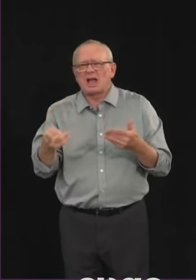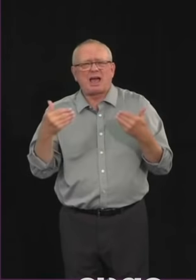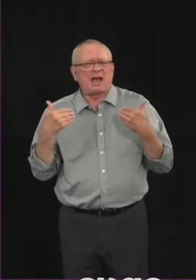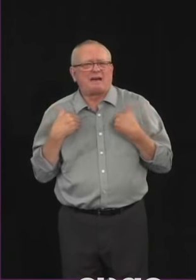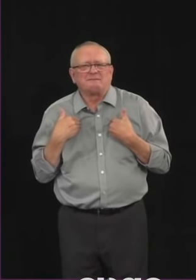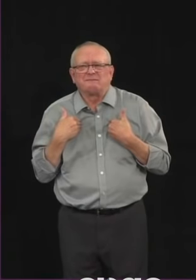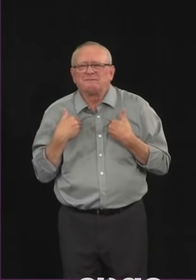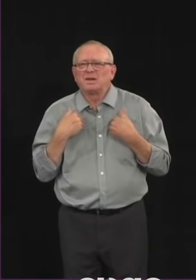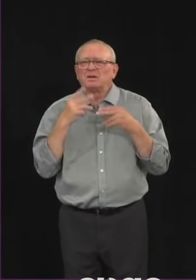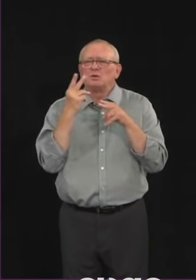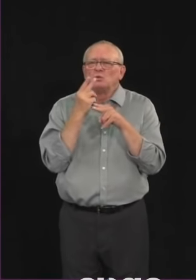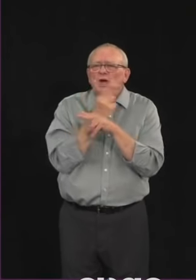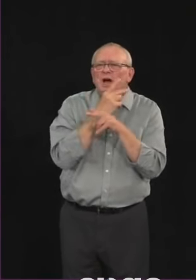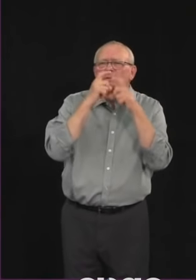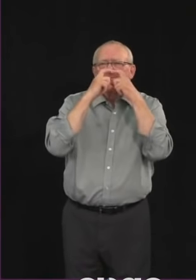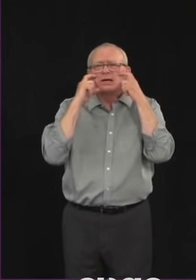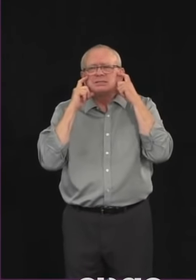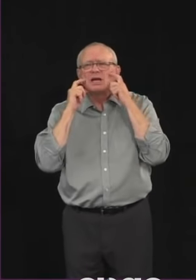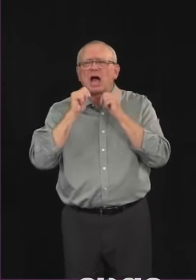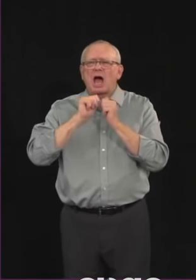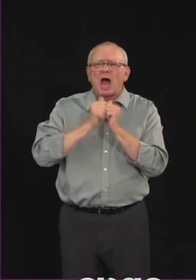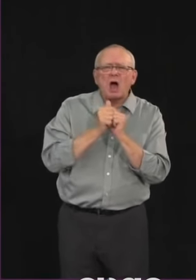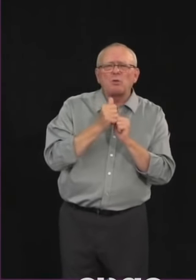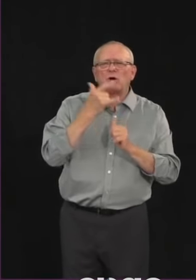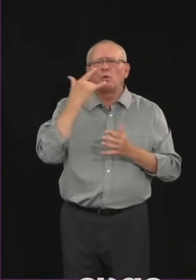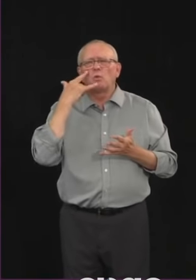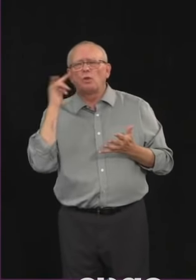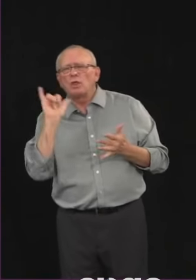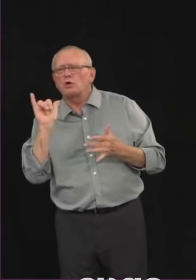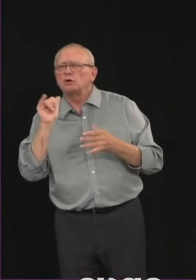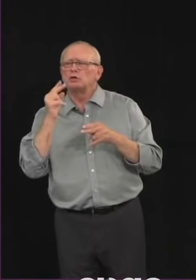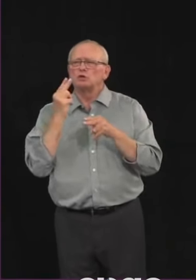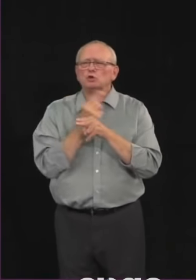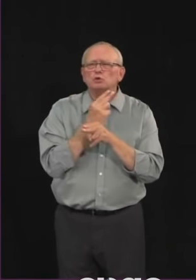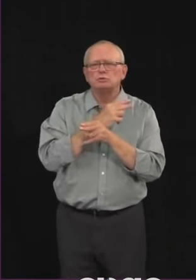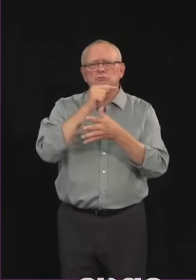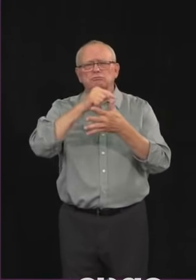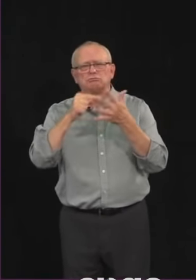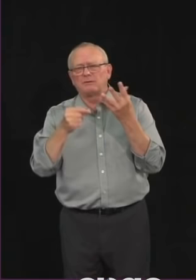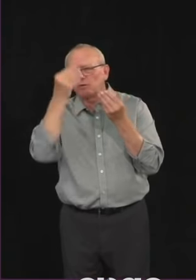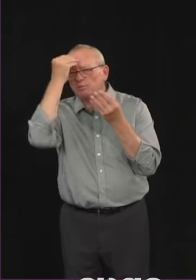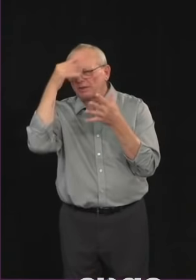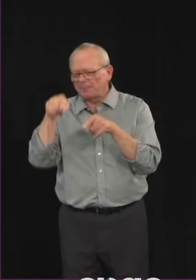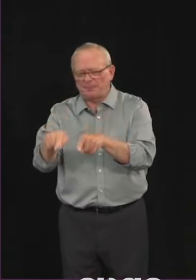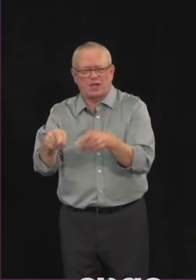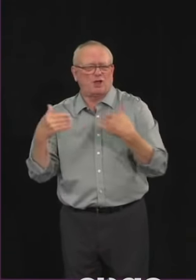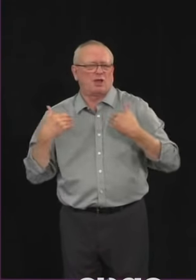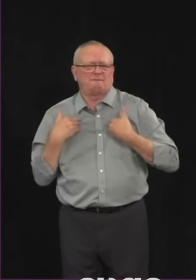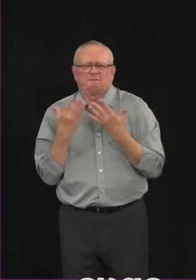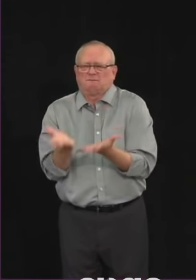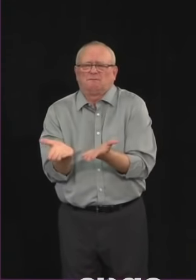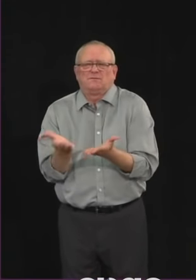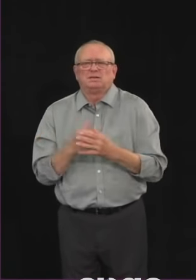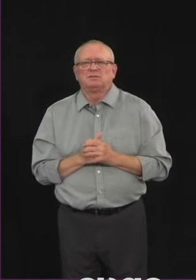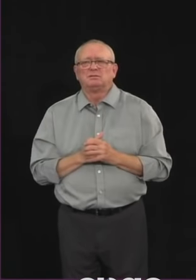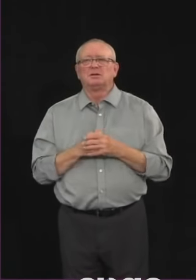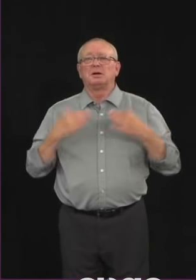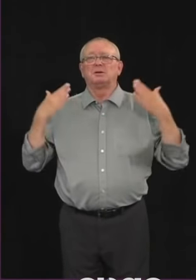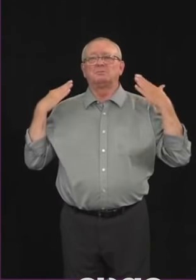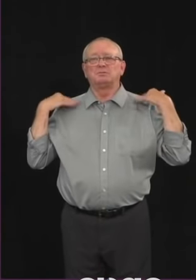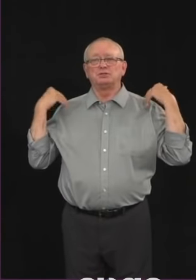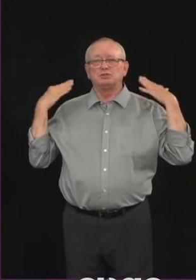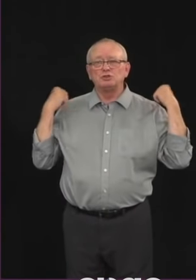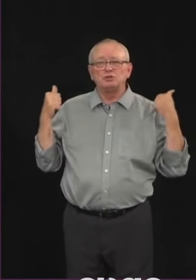safely. The premier, minister and I have all talked about the fact that we all have a role in protecting each other.